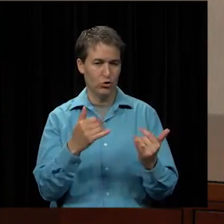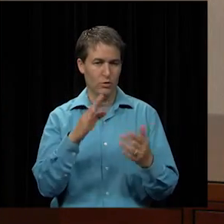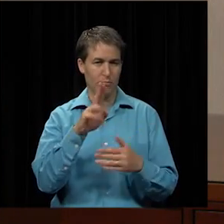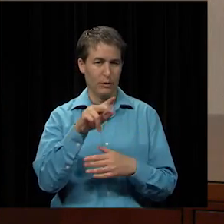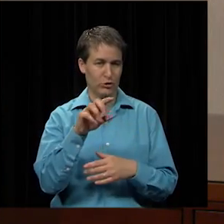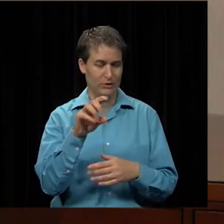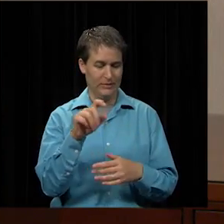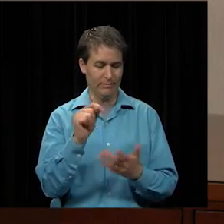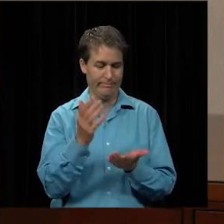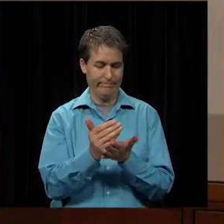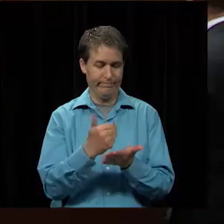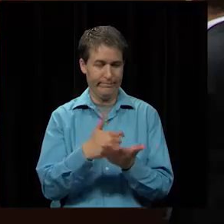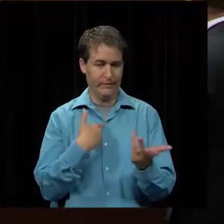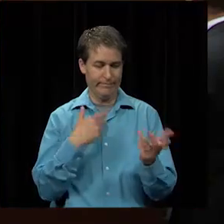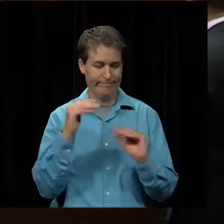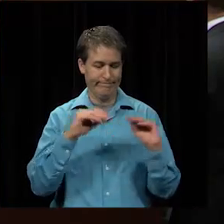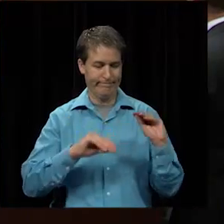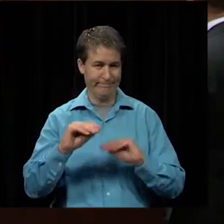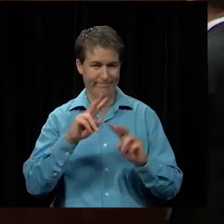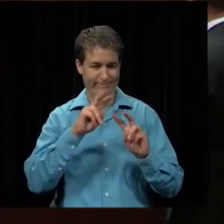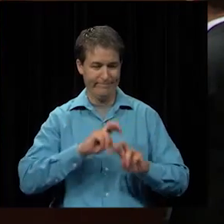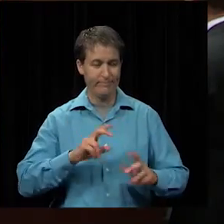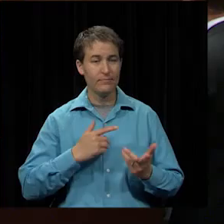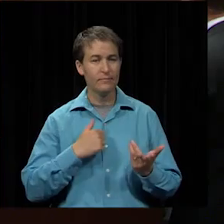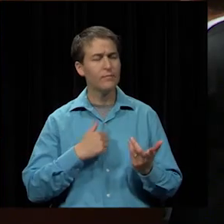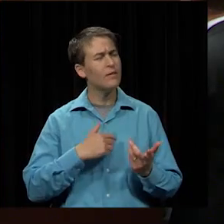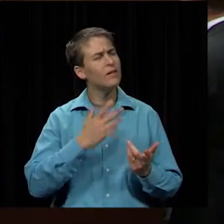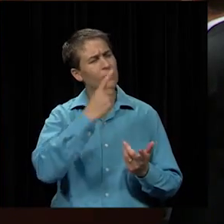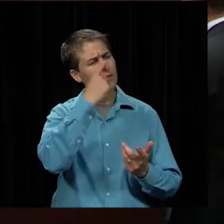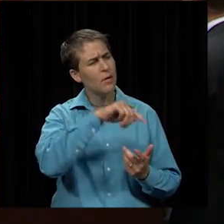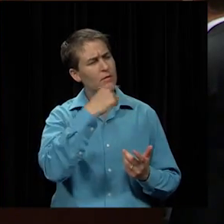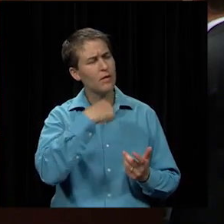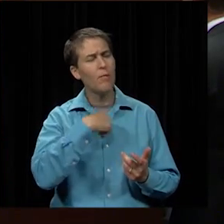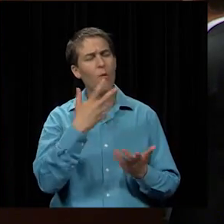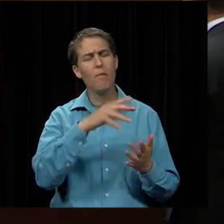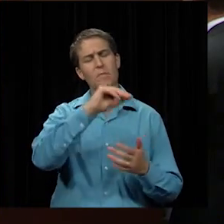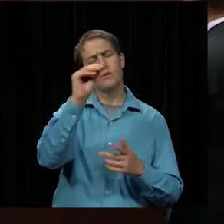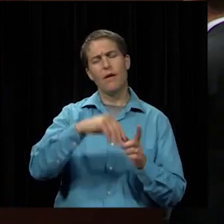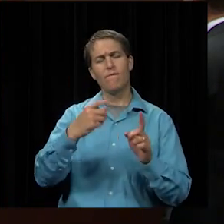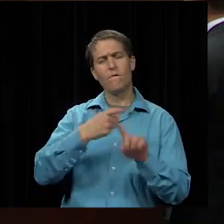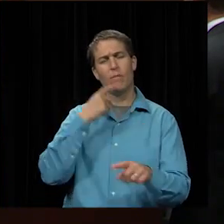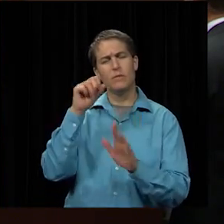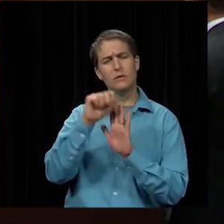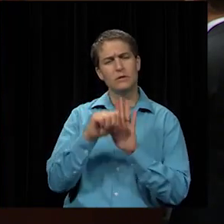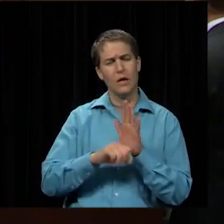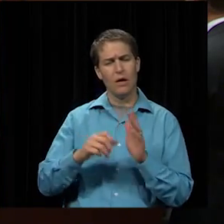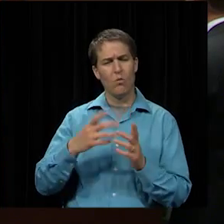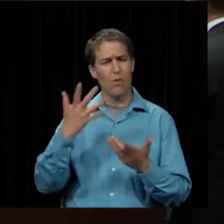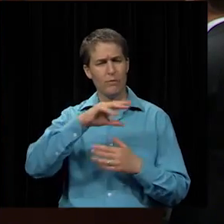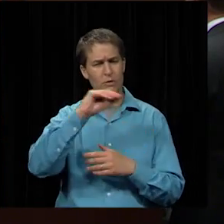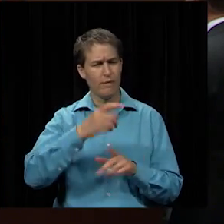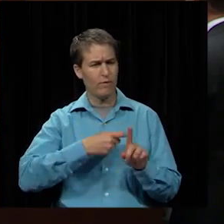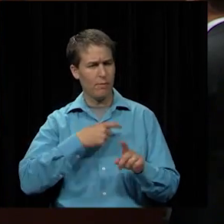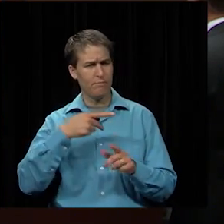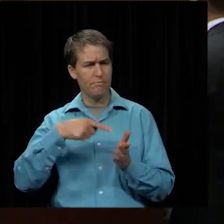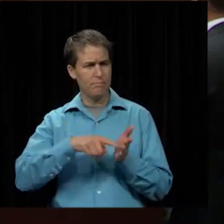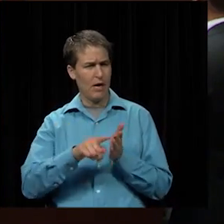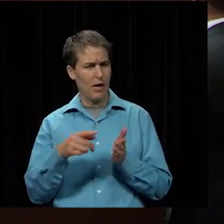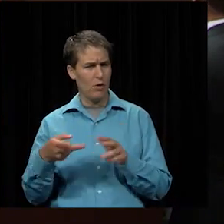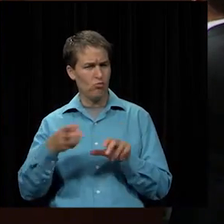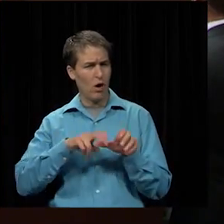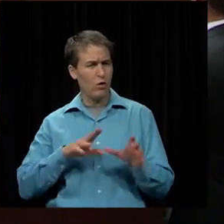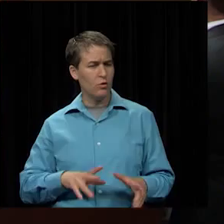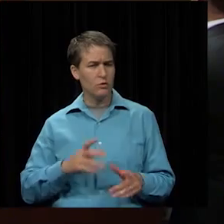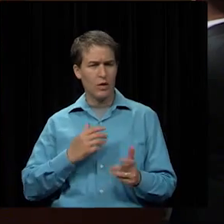us an idea what what percentage of this will come from state what percentage from pay riders and what percentage we are